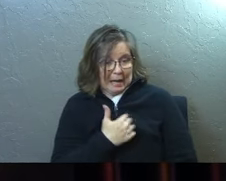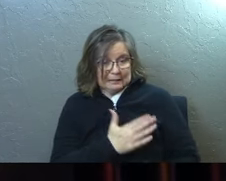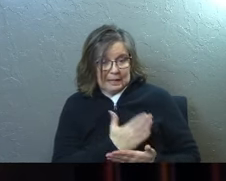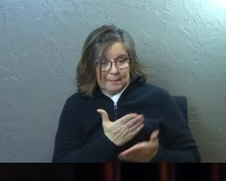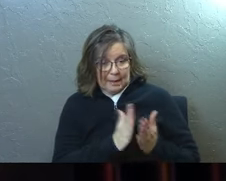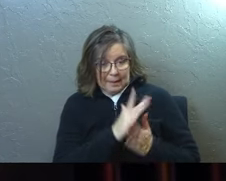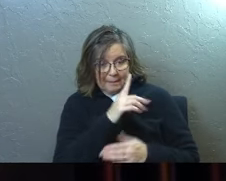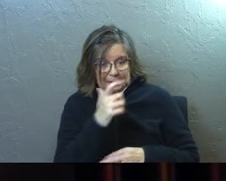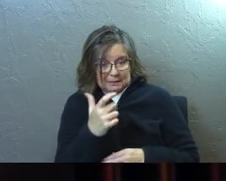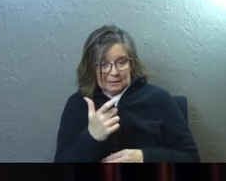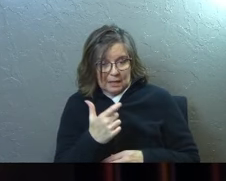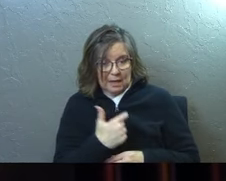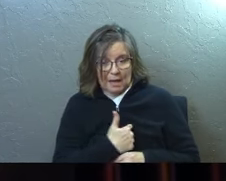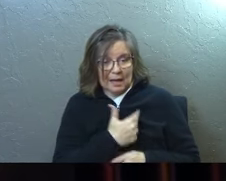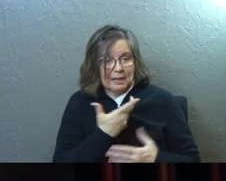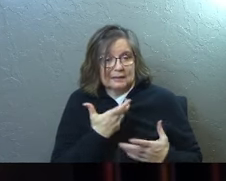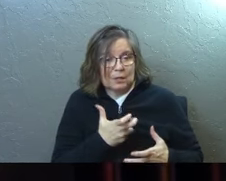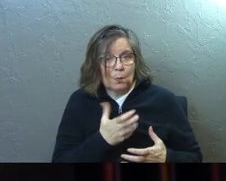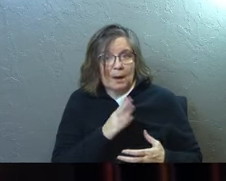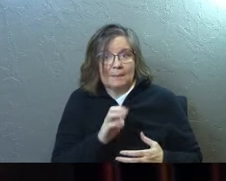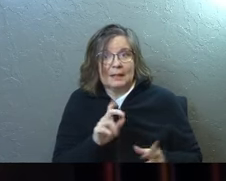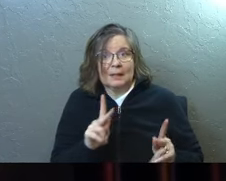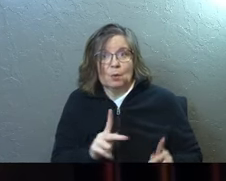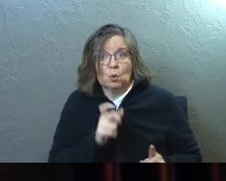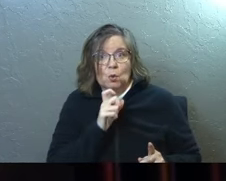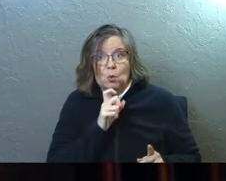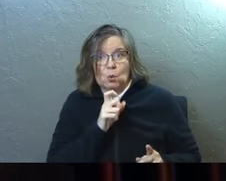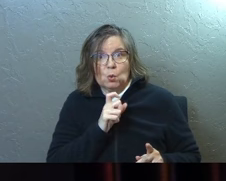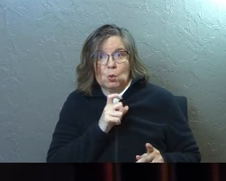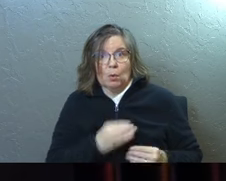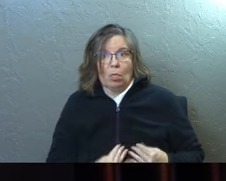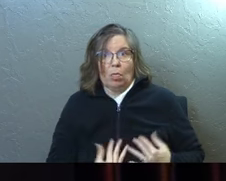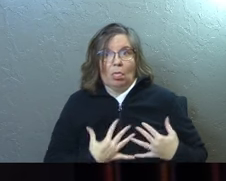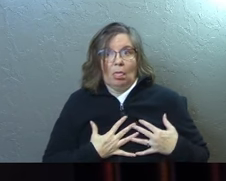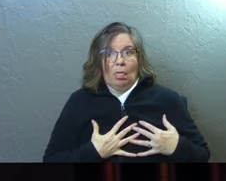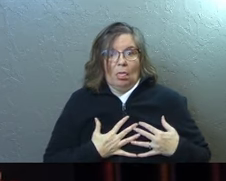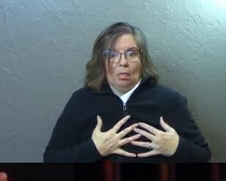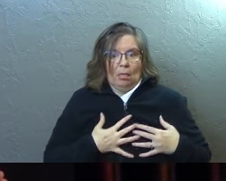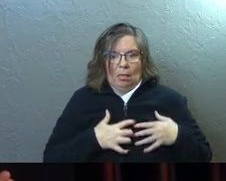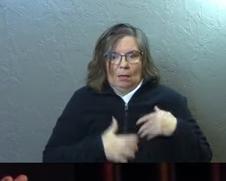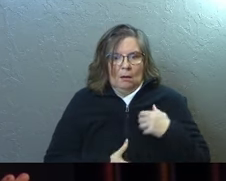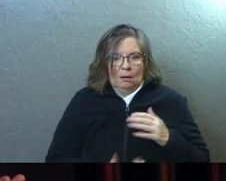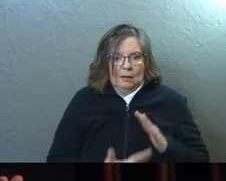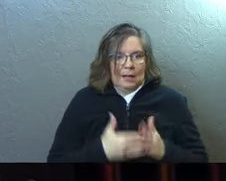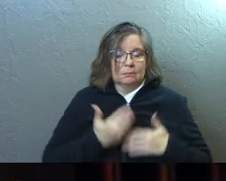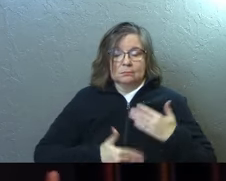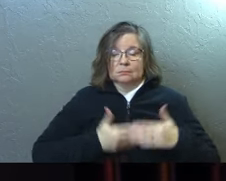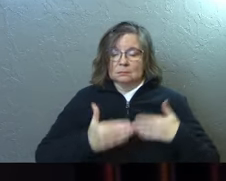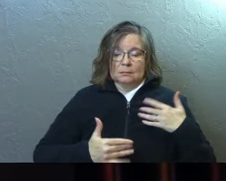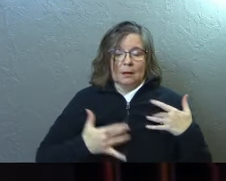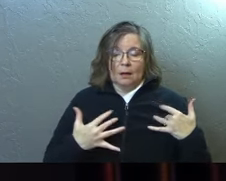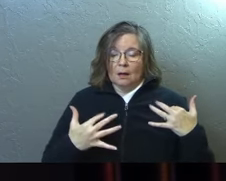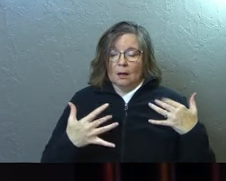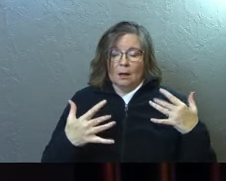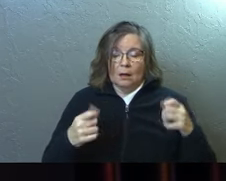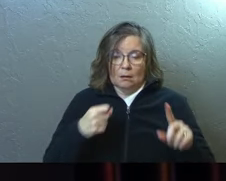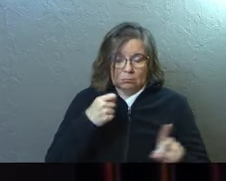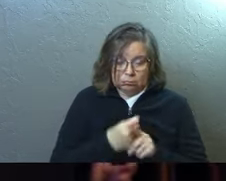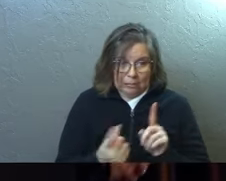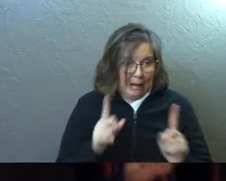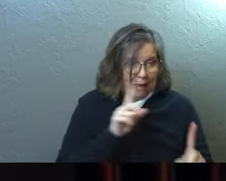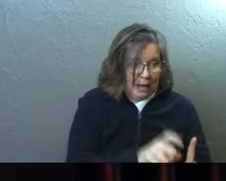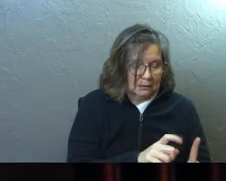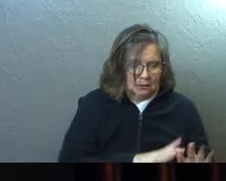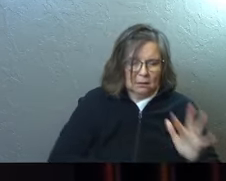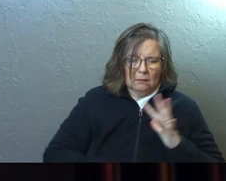I stopped asking is because I didn't want to be the person who stirred it up in you. Like, you were going along your merry way all at peace, and all of a sudden,